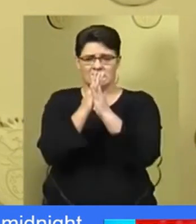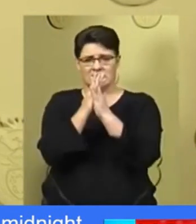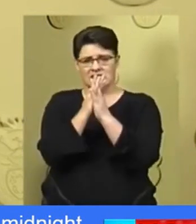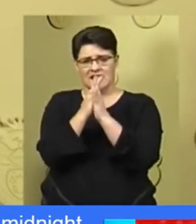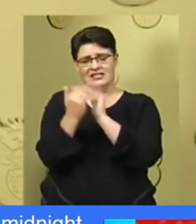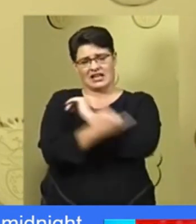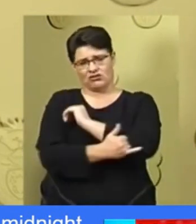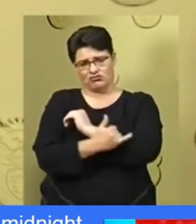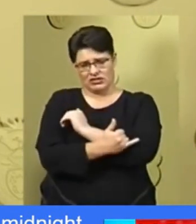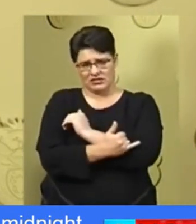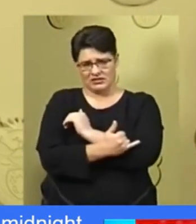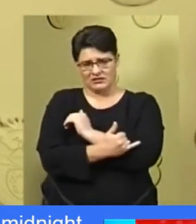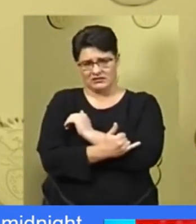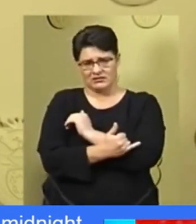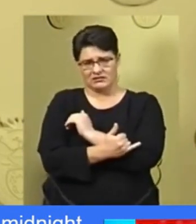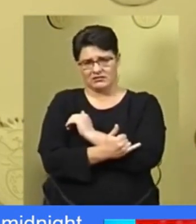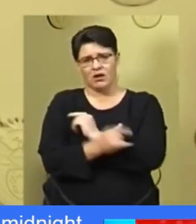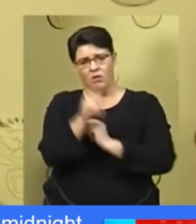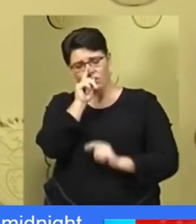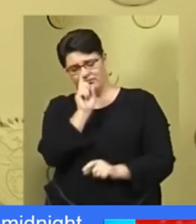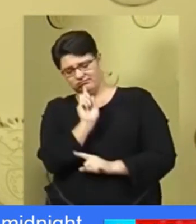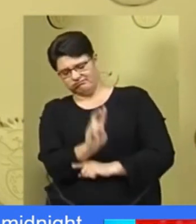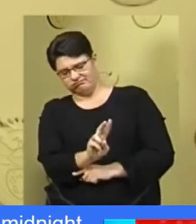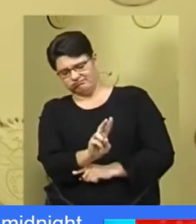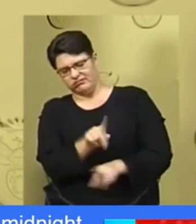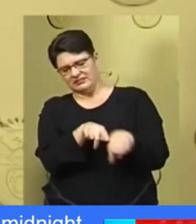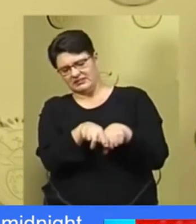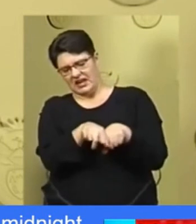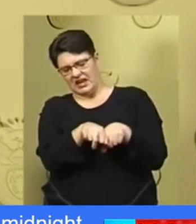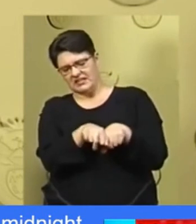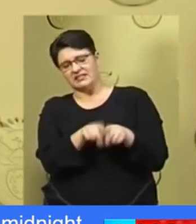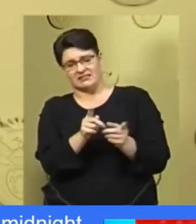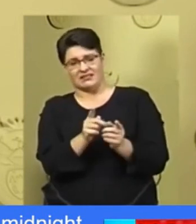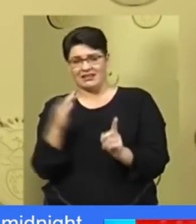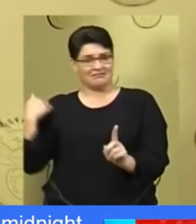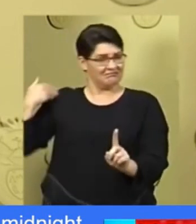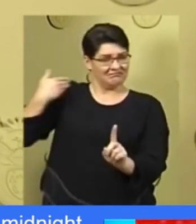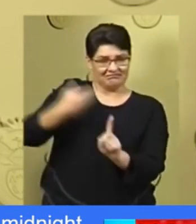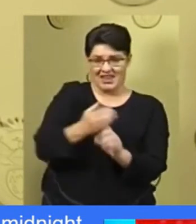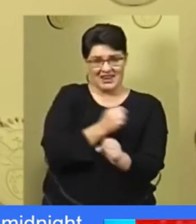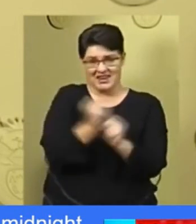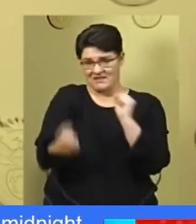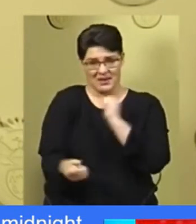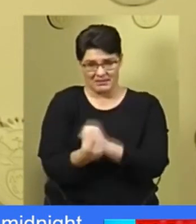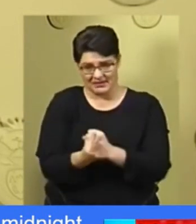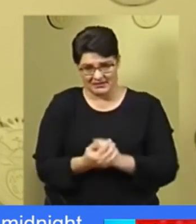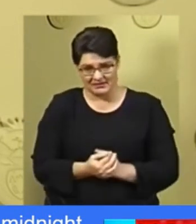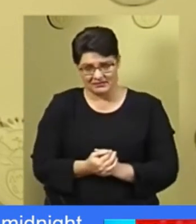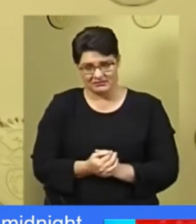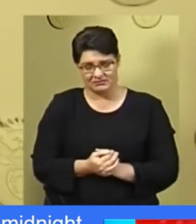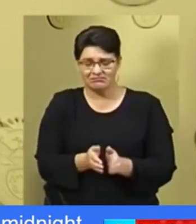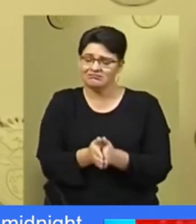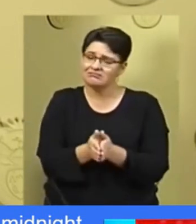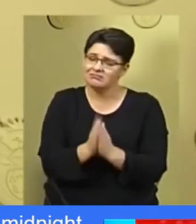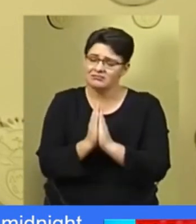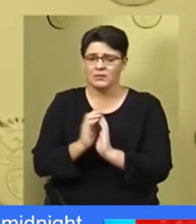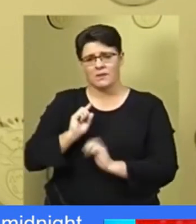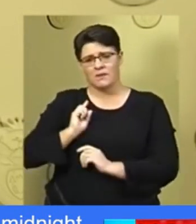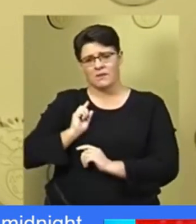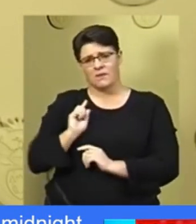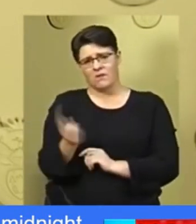nation is going to be put to a test as never before. I call on all of us,